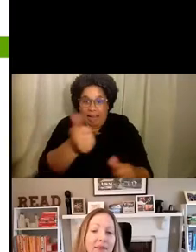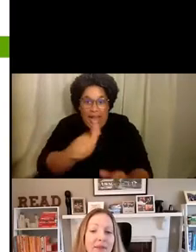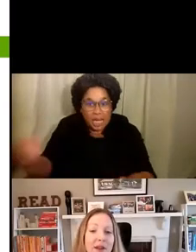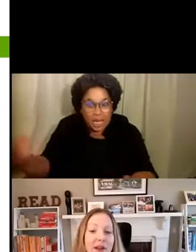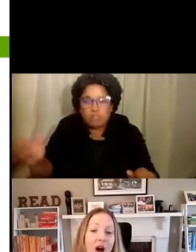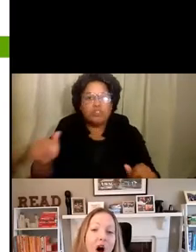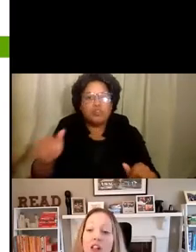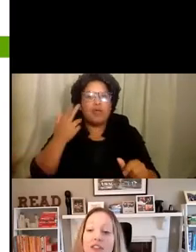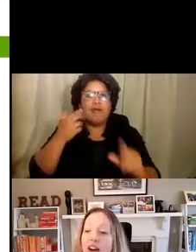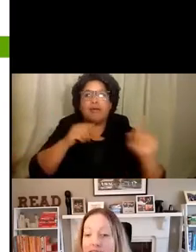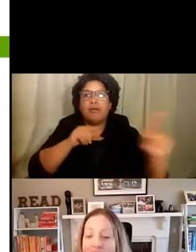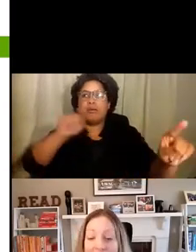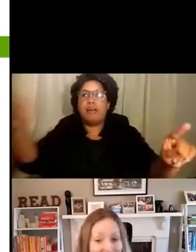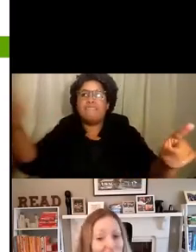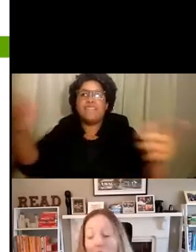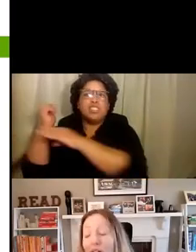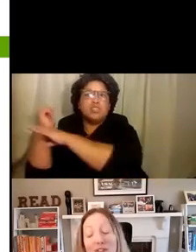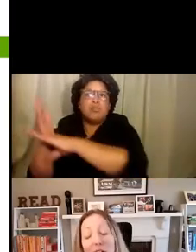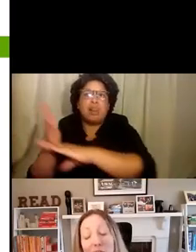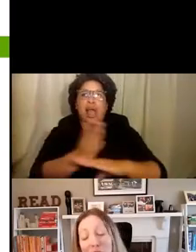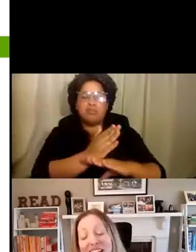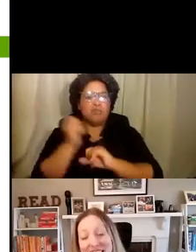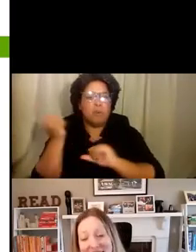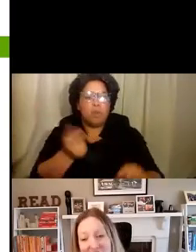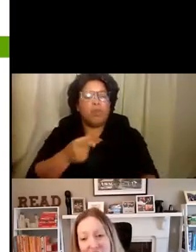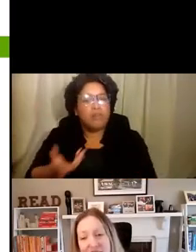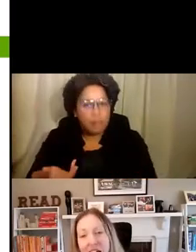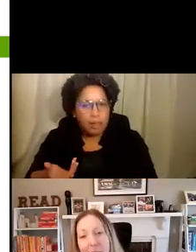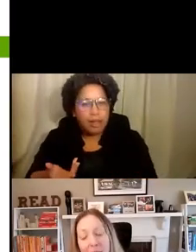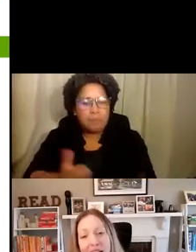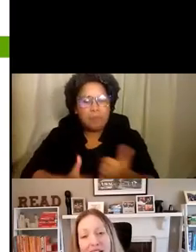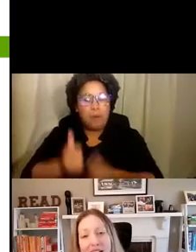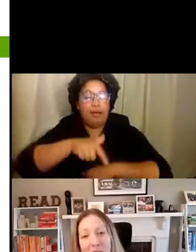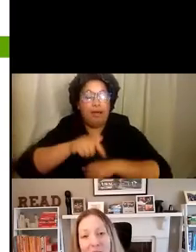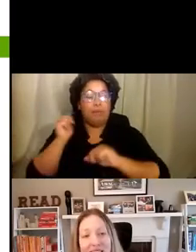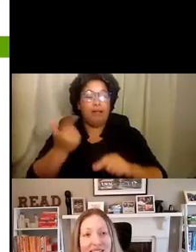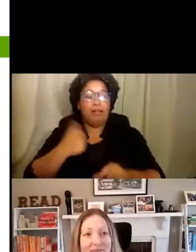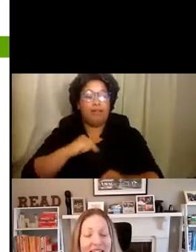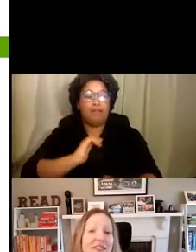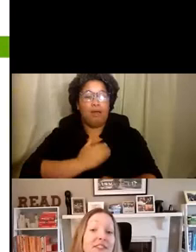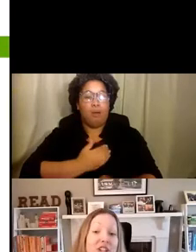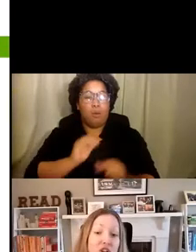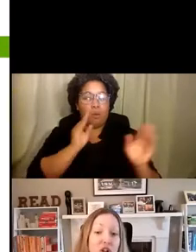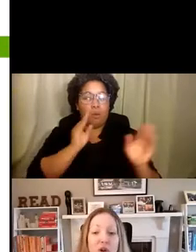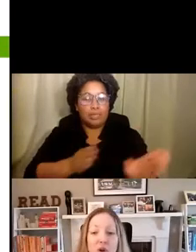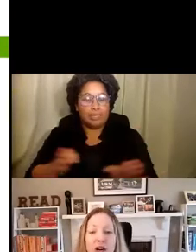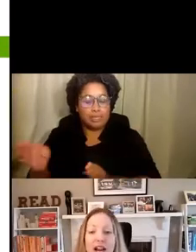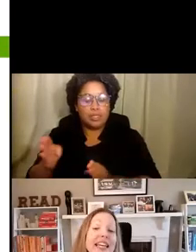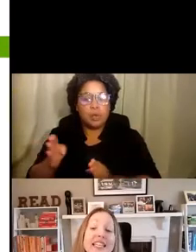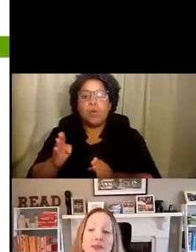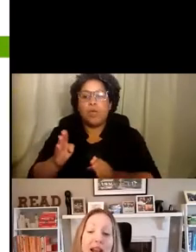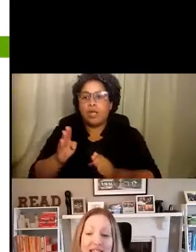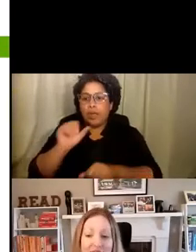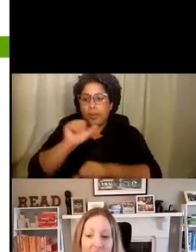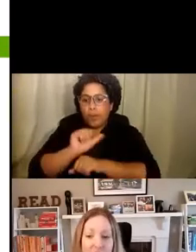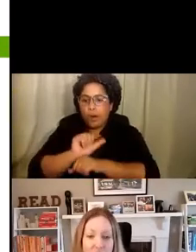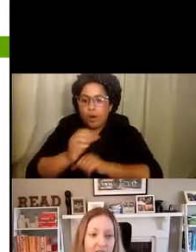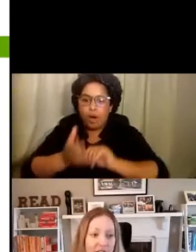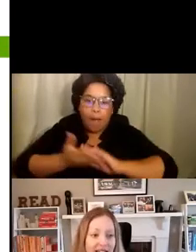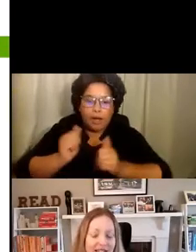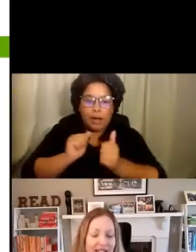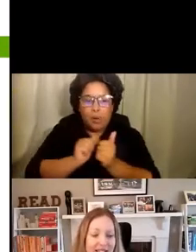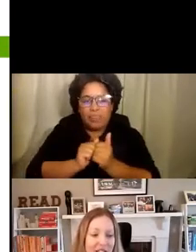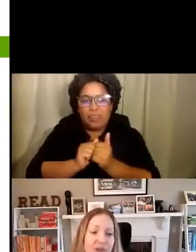of the time, all of us and all of our organizations operate with an official or an expected